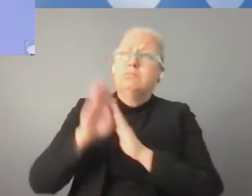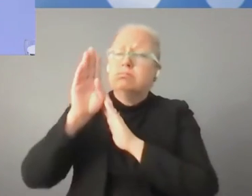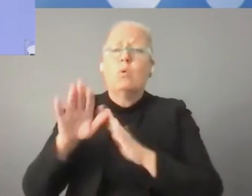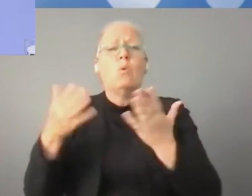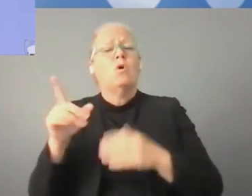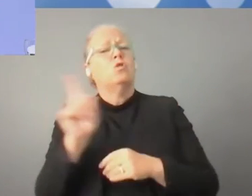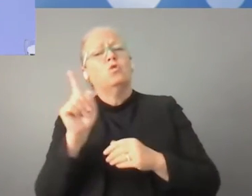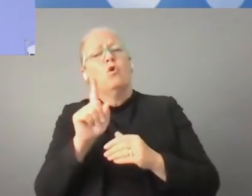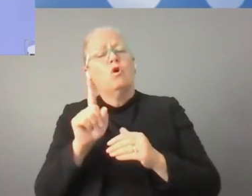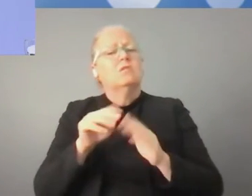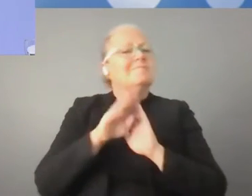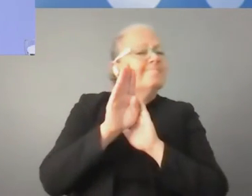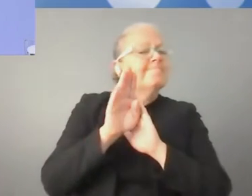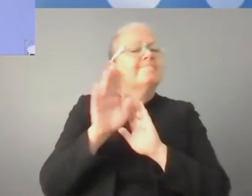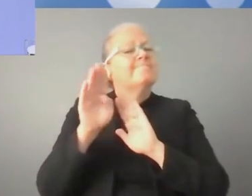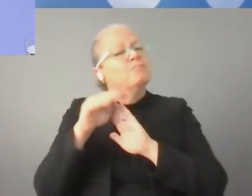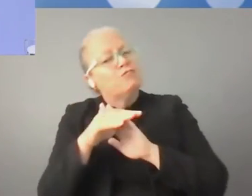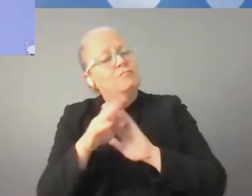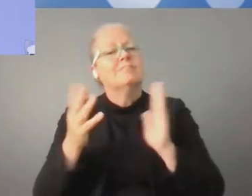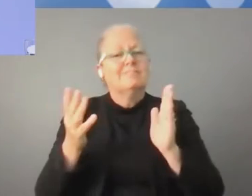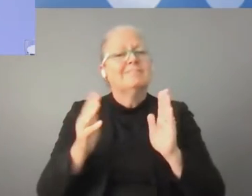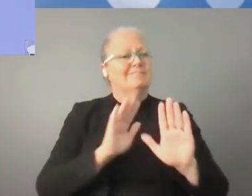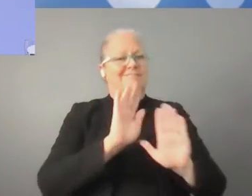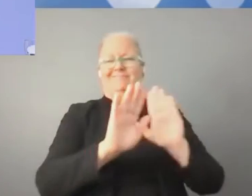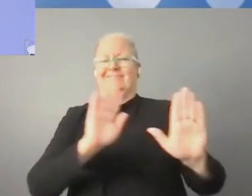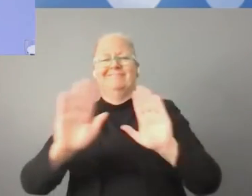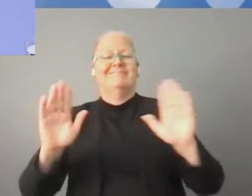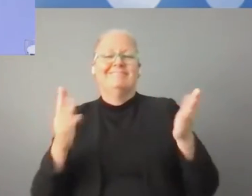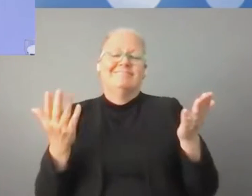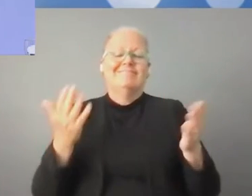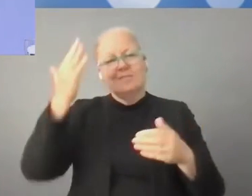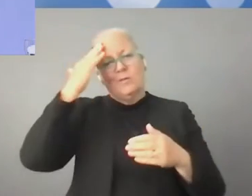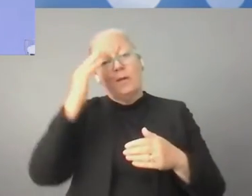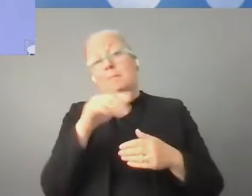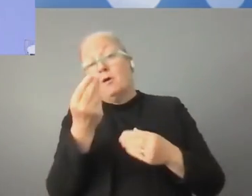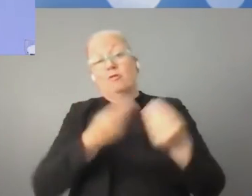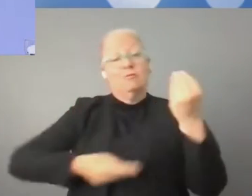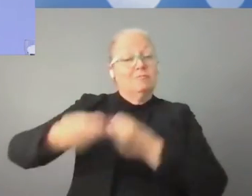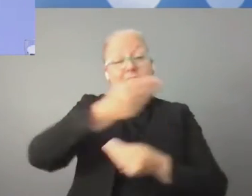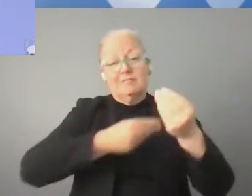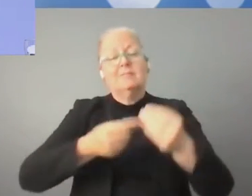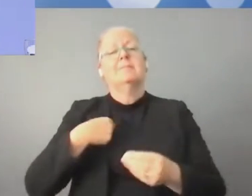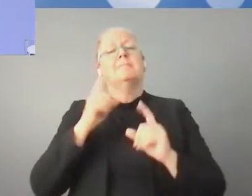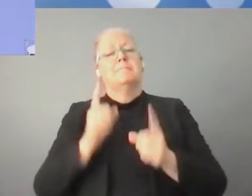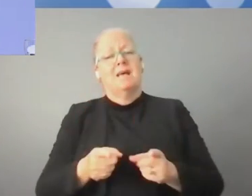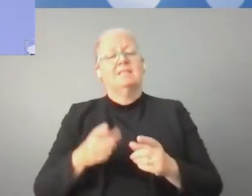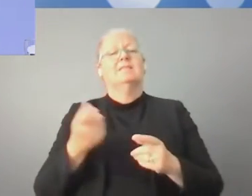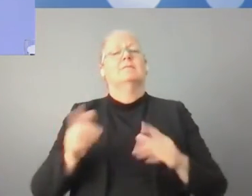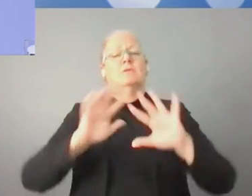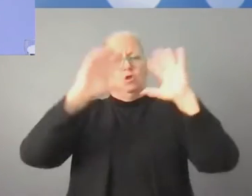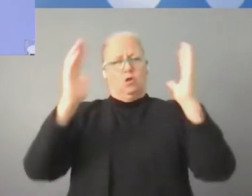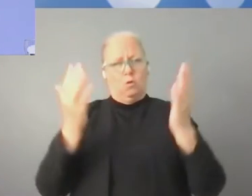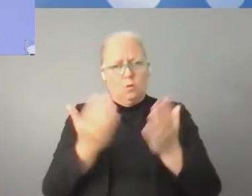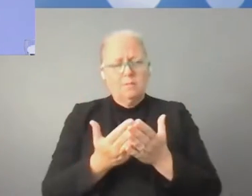really need to have a framework, we believe at the UN, a global framework, which happens to be,